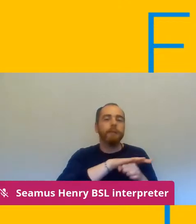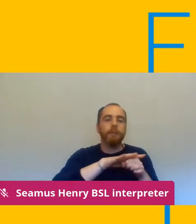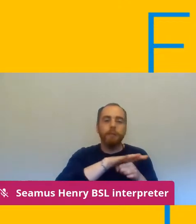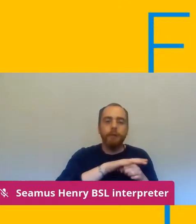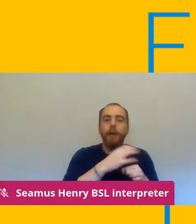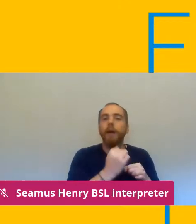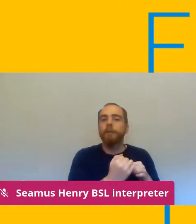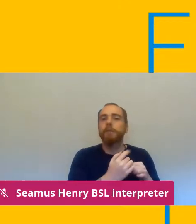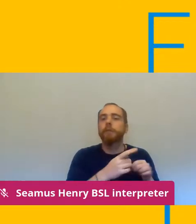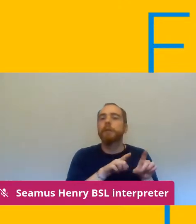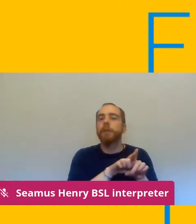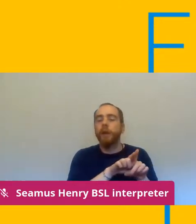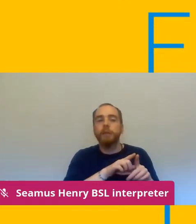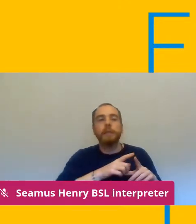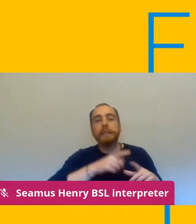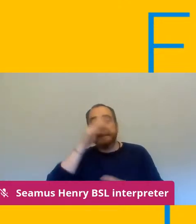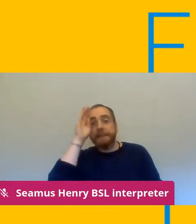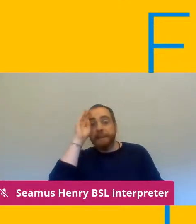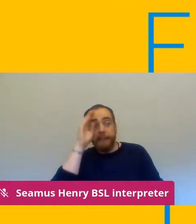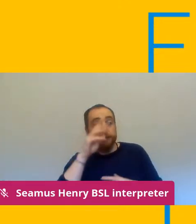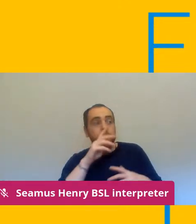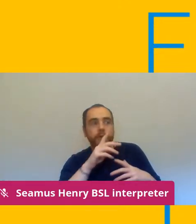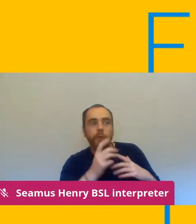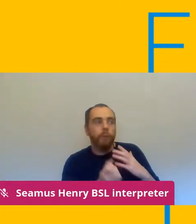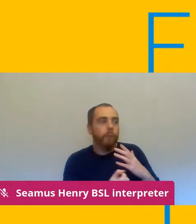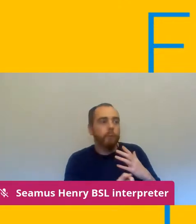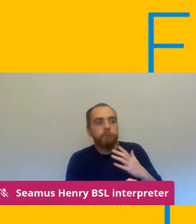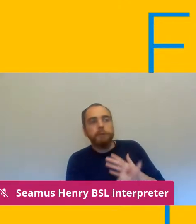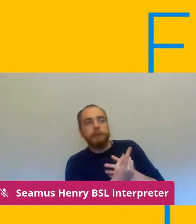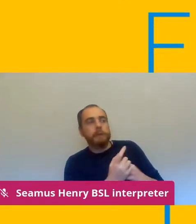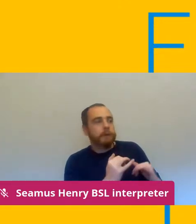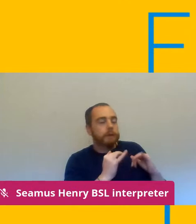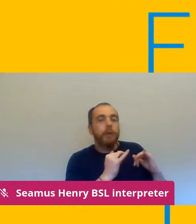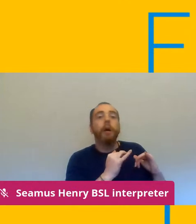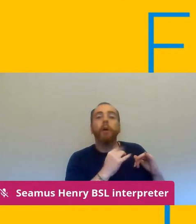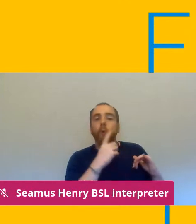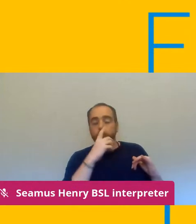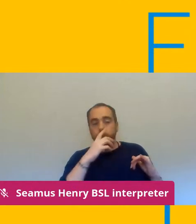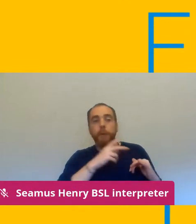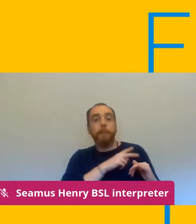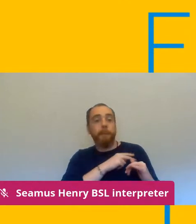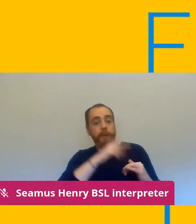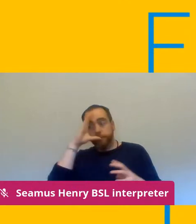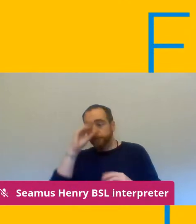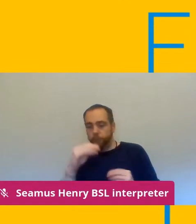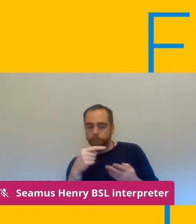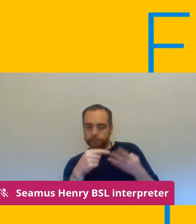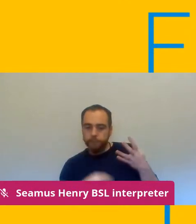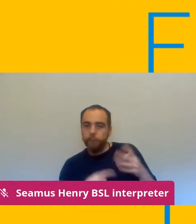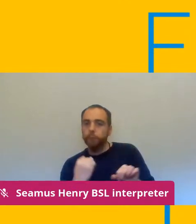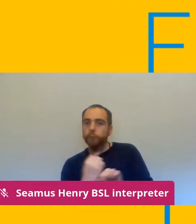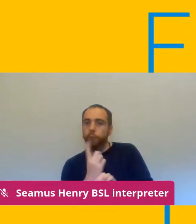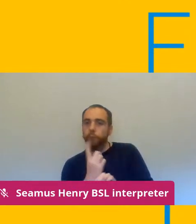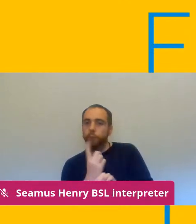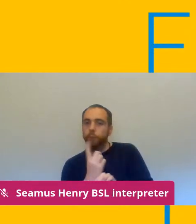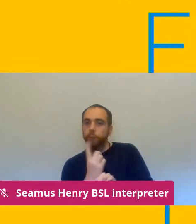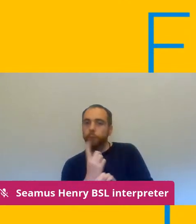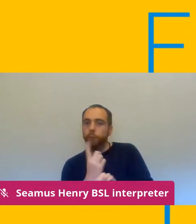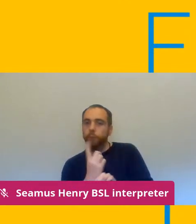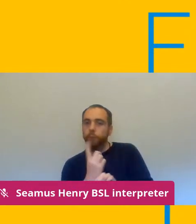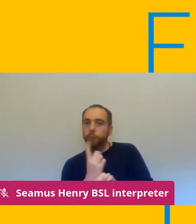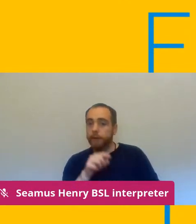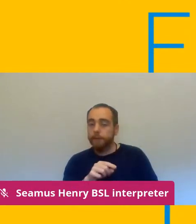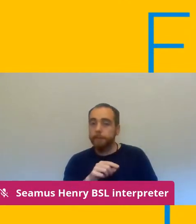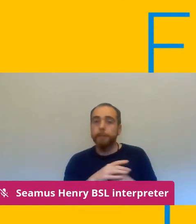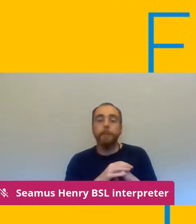in place that we can refer our members to we've also put out individual letters and for